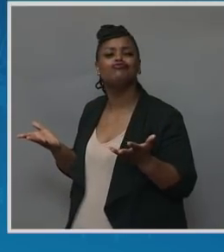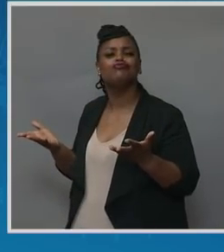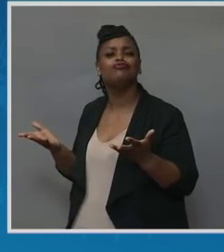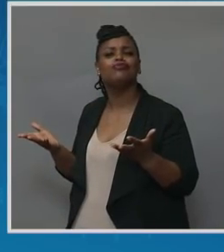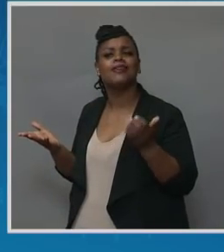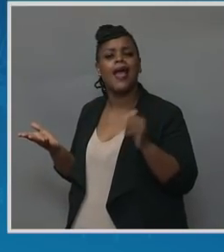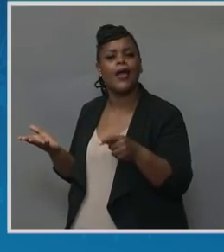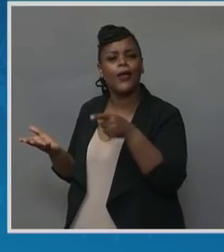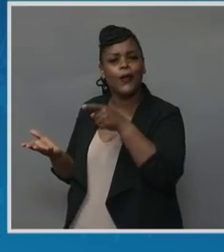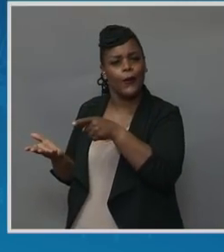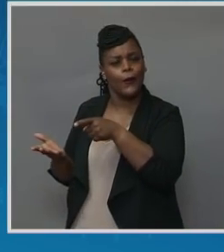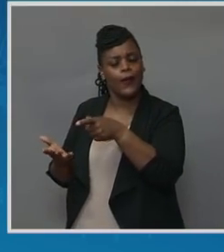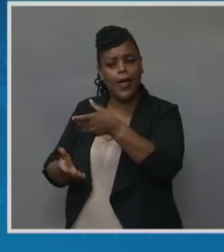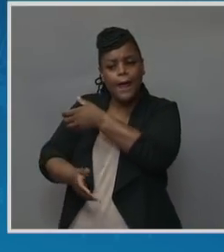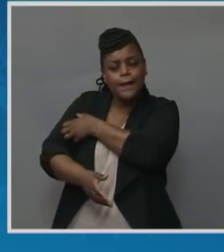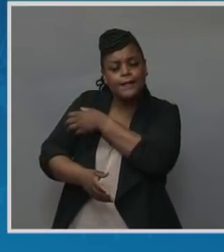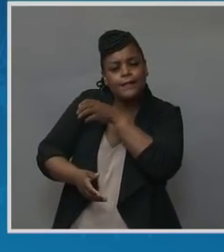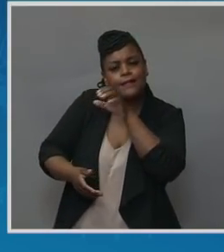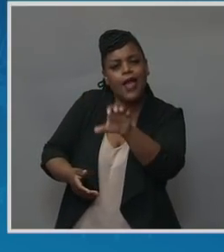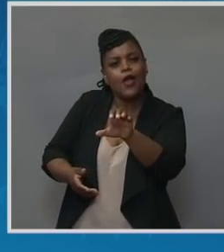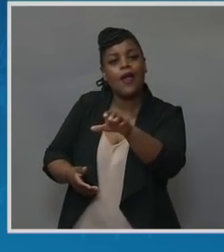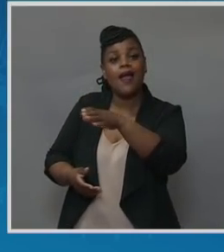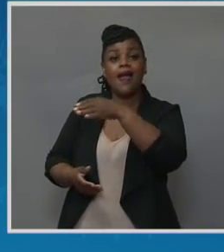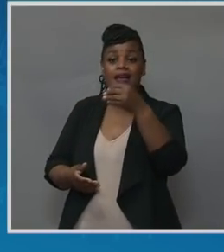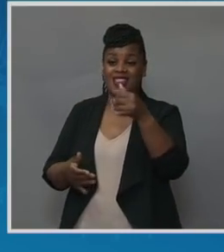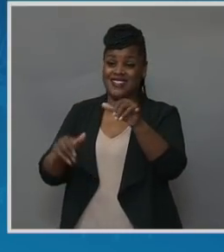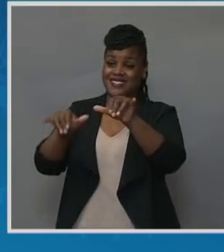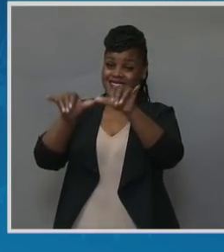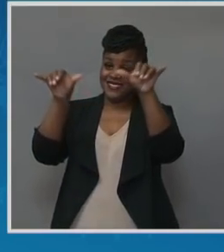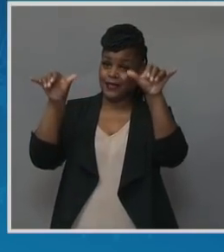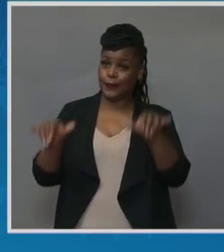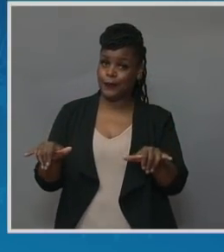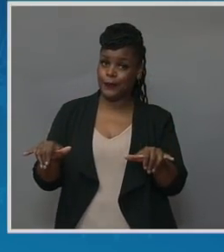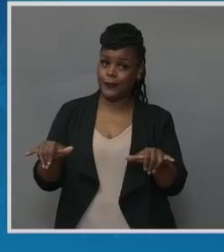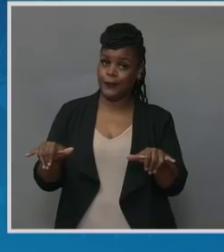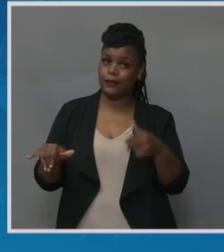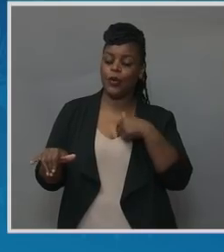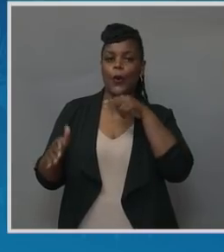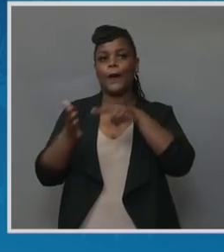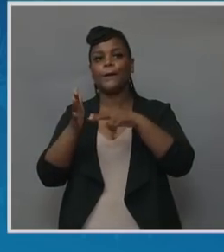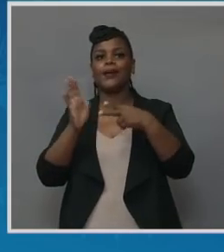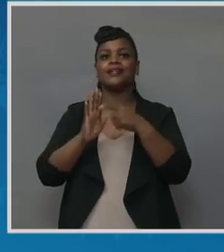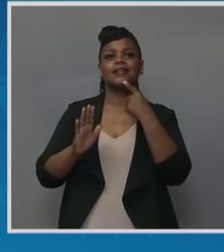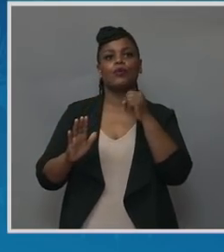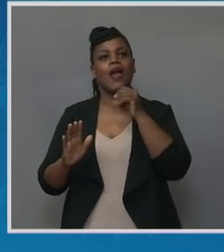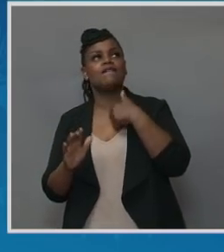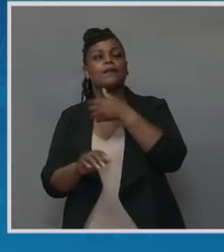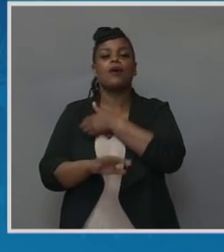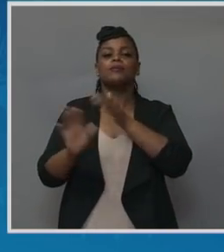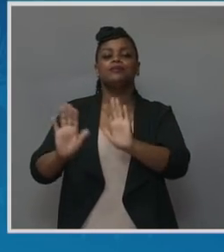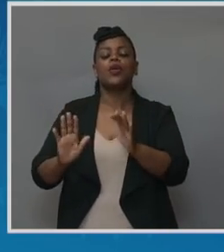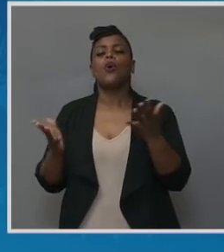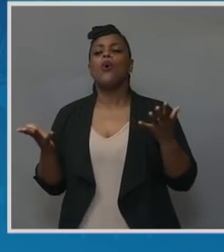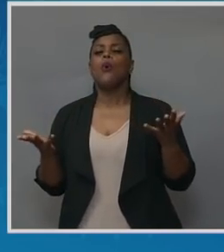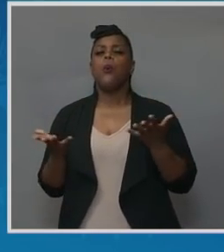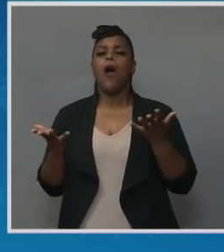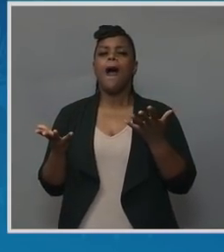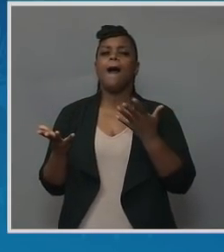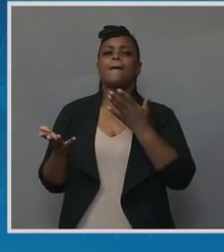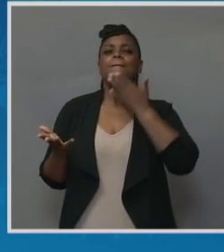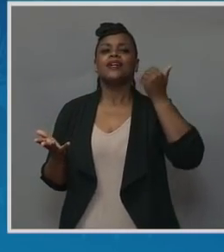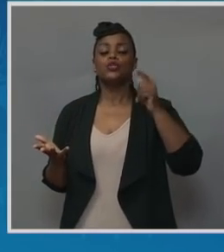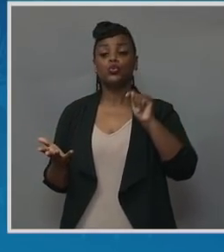in the system? And they're powerful. I don't mean to suggest they don't have power, but give us some tools. What are the tools? Yes.